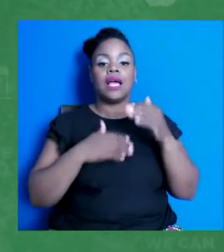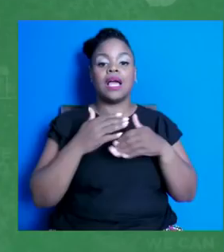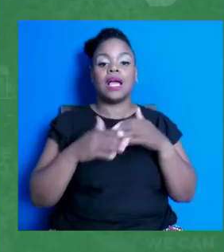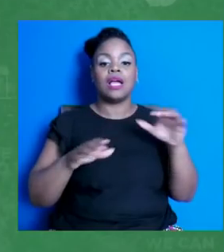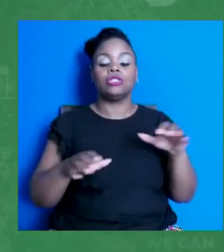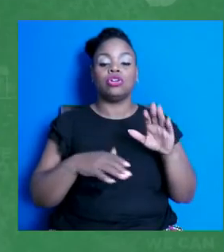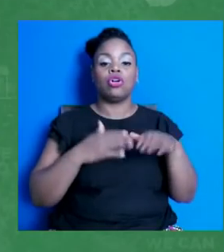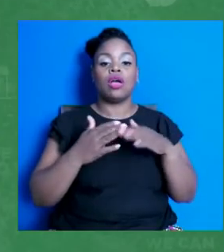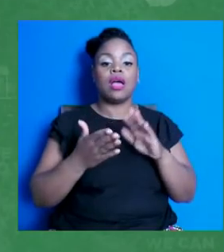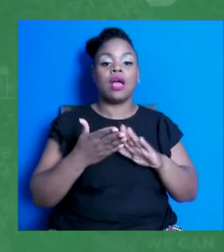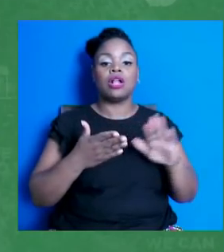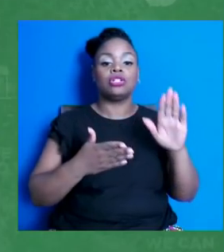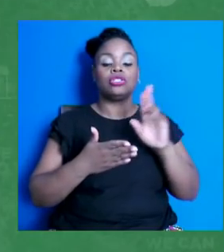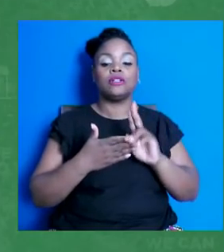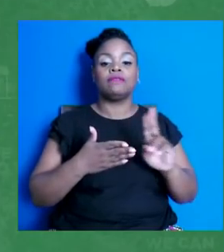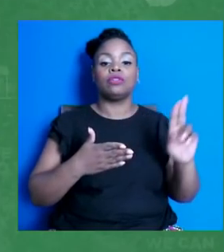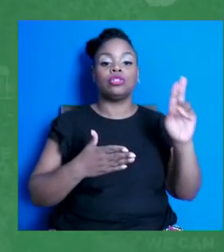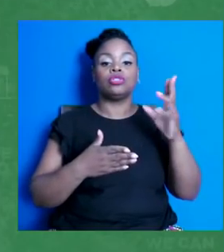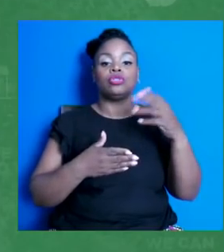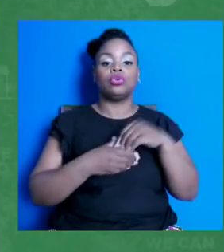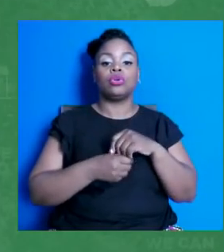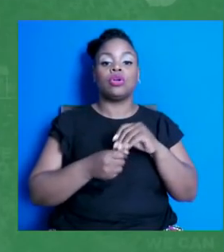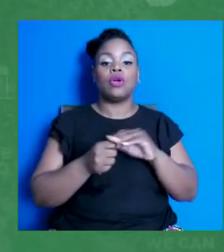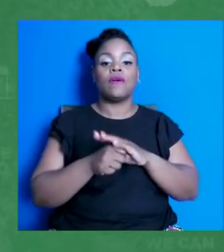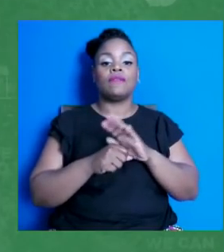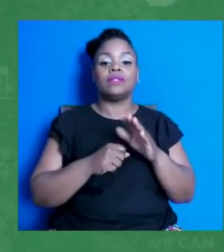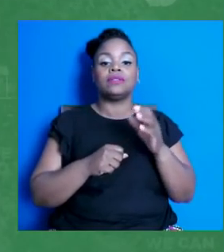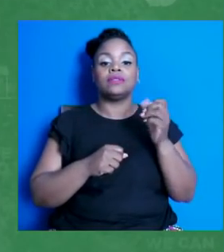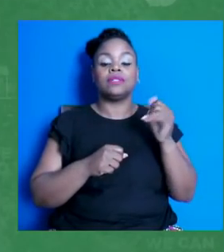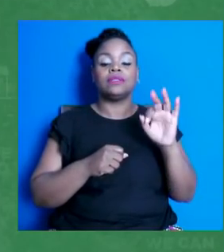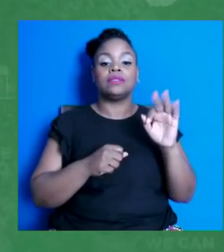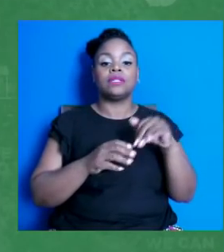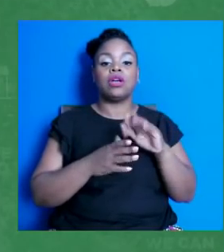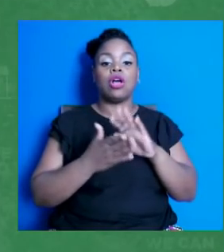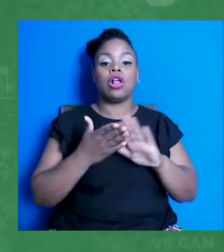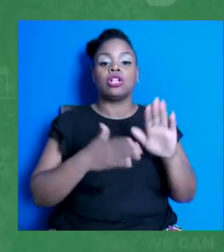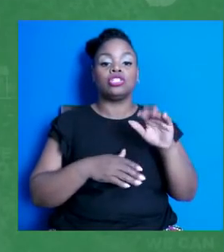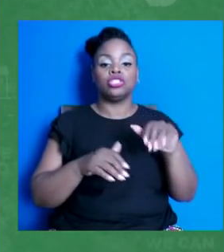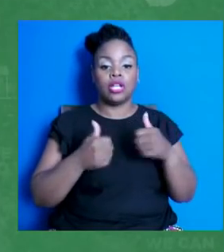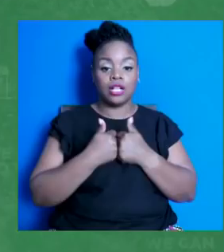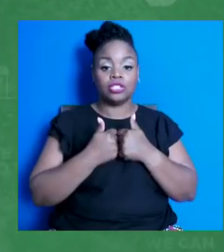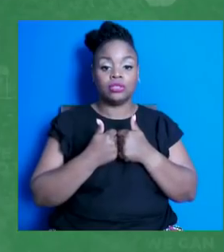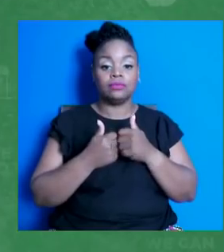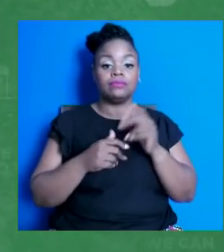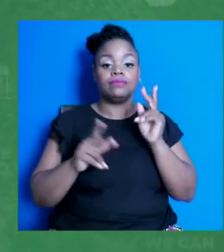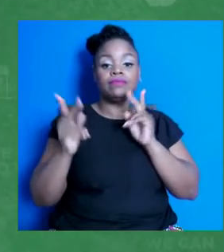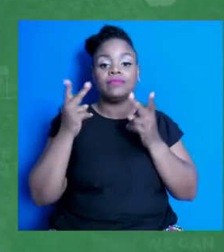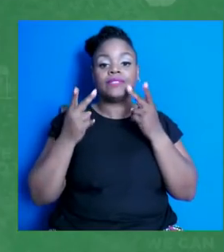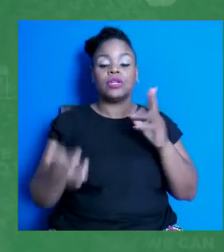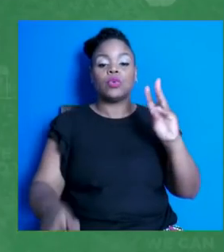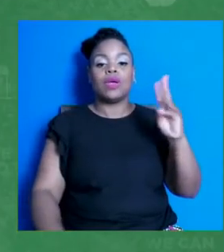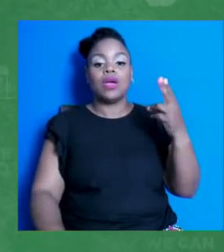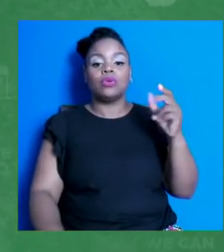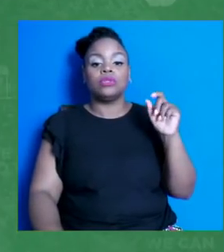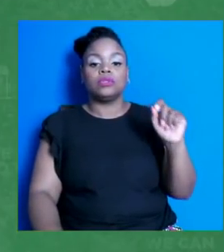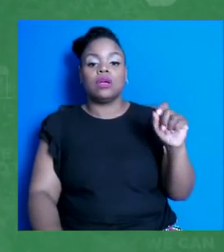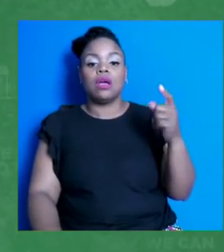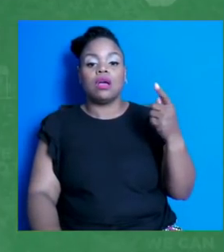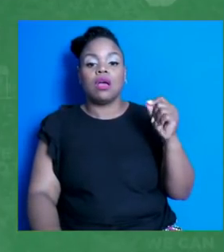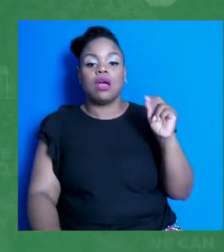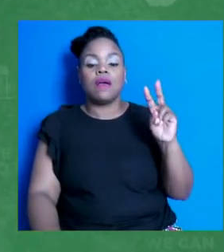join the COVID-19 College Challenge by visiting whitehouse.gov backslash COVID College Challenge.